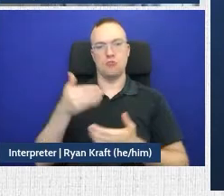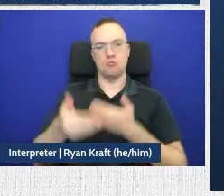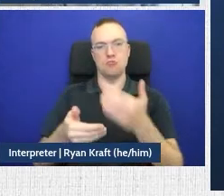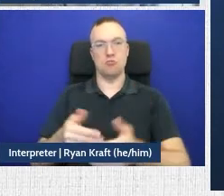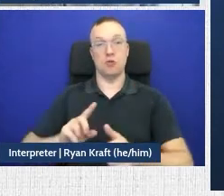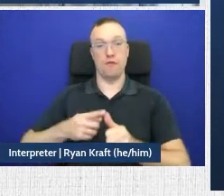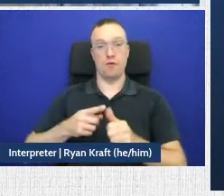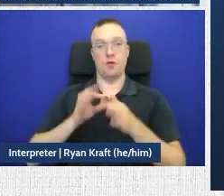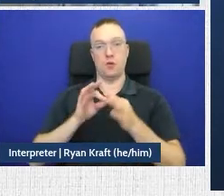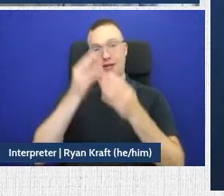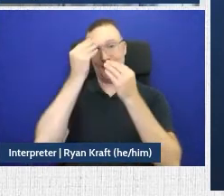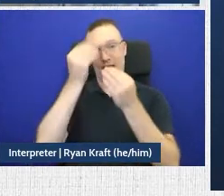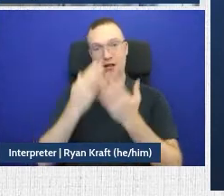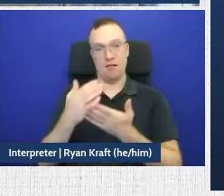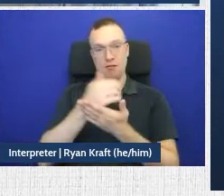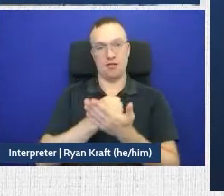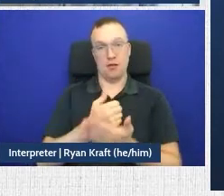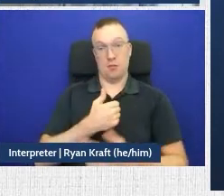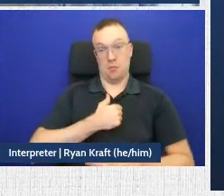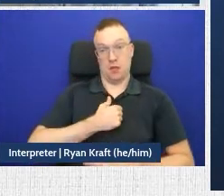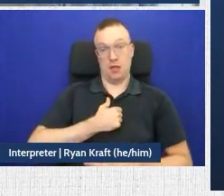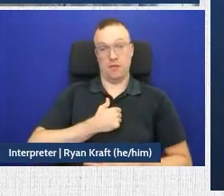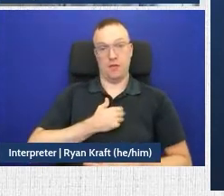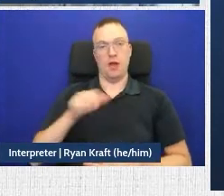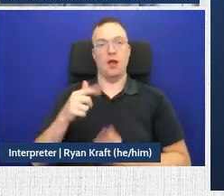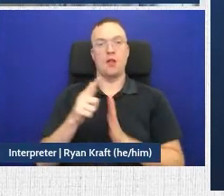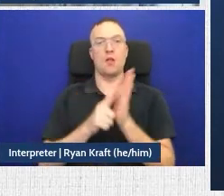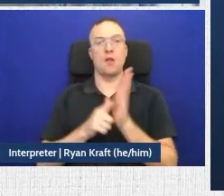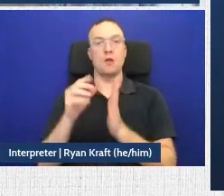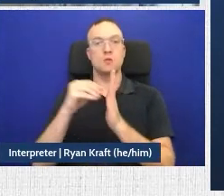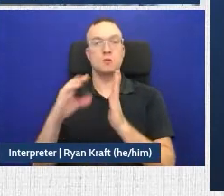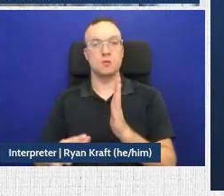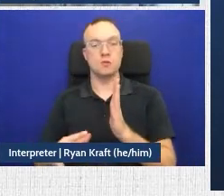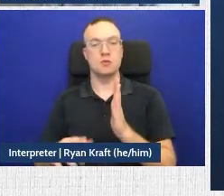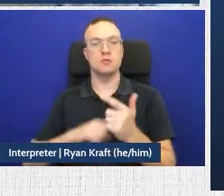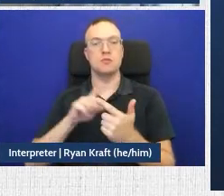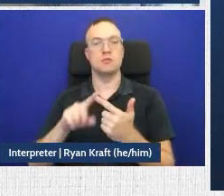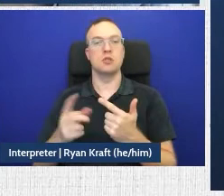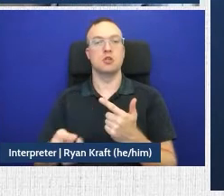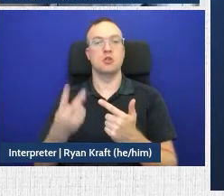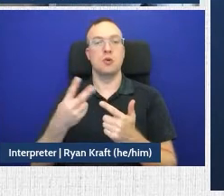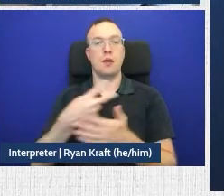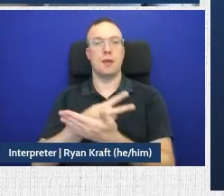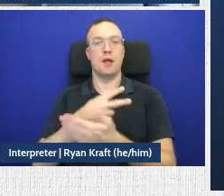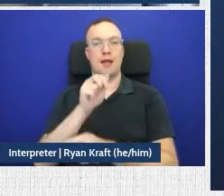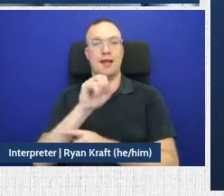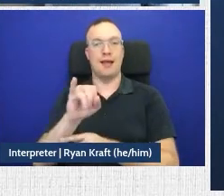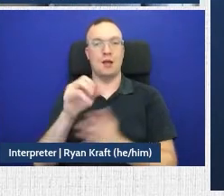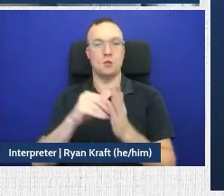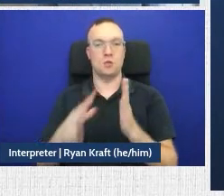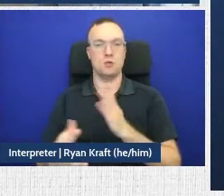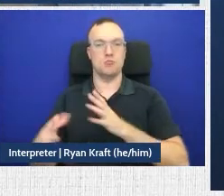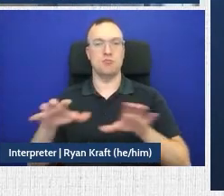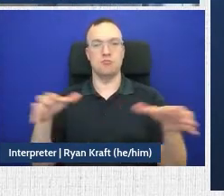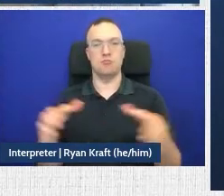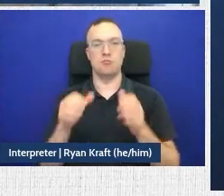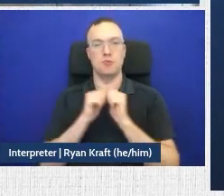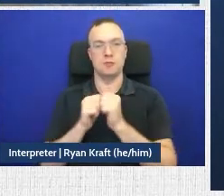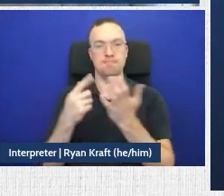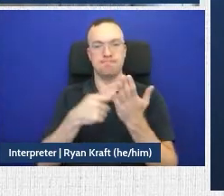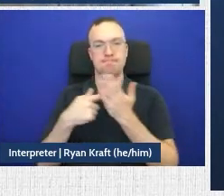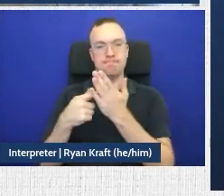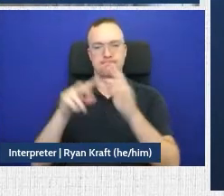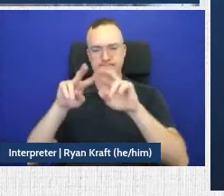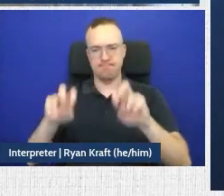was data collection. So myself, the other law students and two masters of AI students were together to parse through over 300